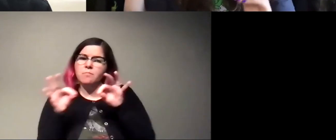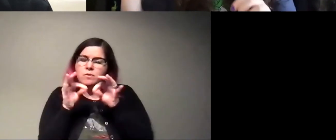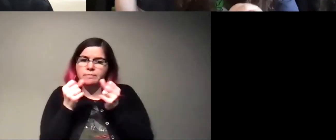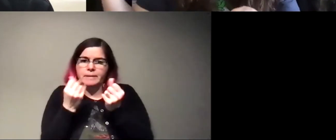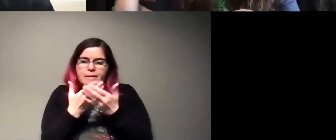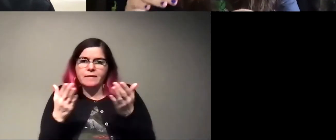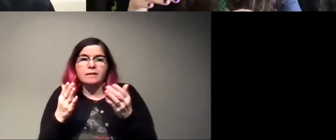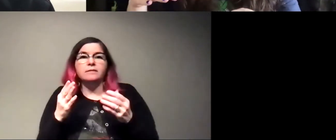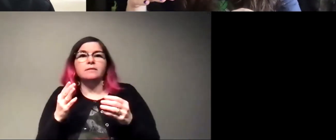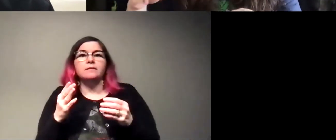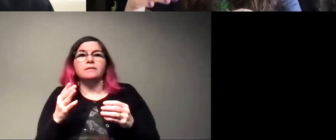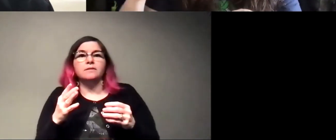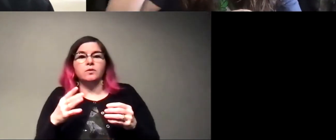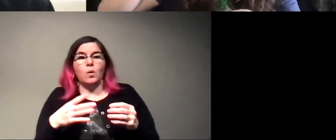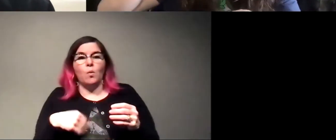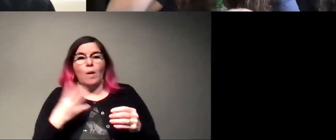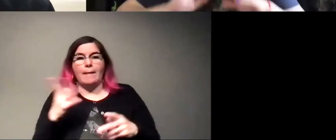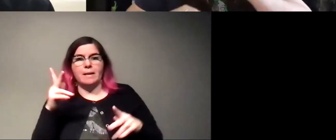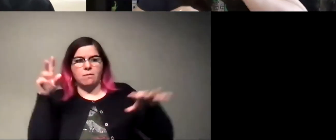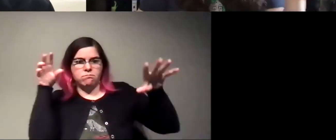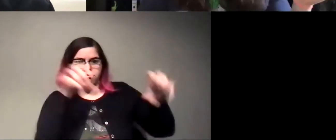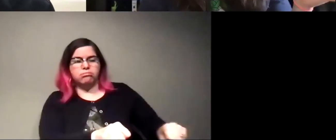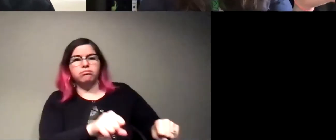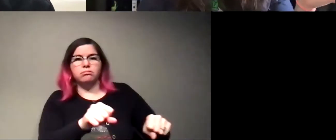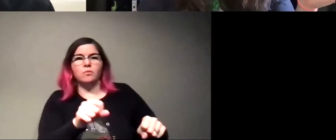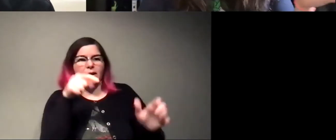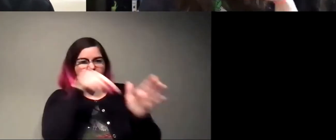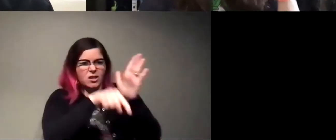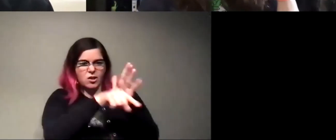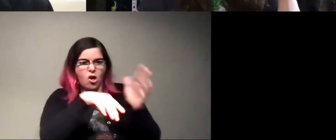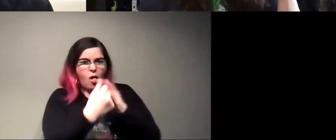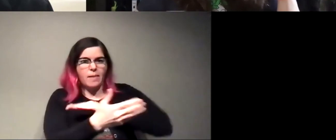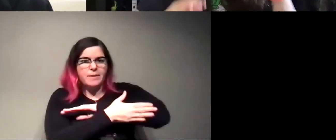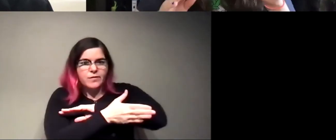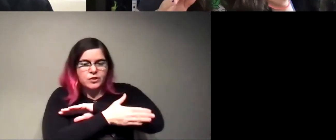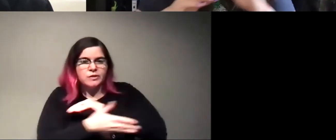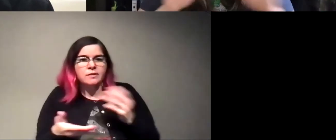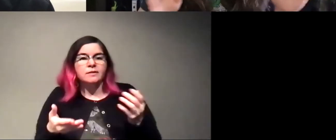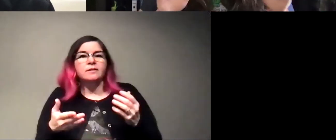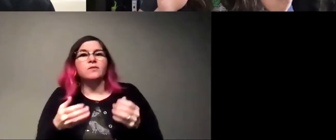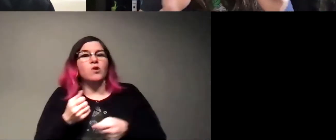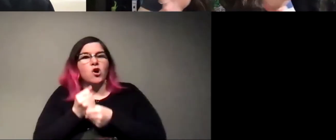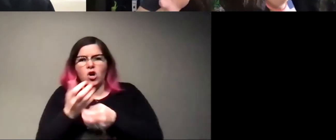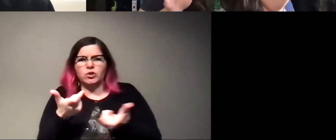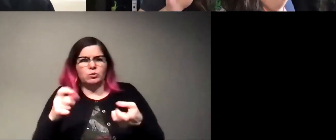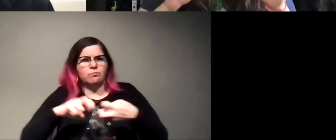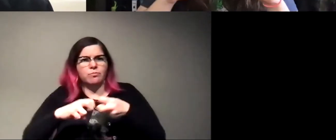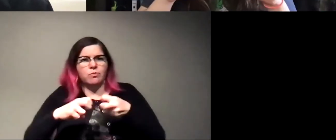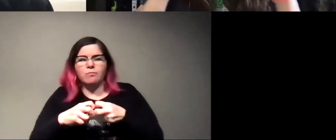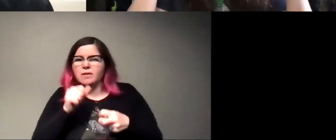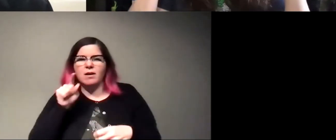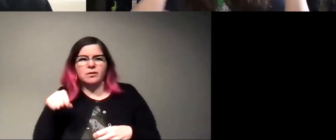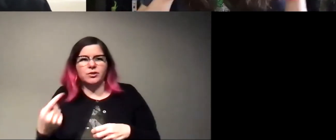when white colonizers came over, we killed them all. And then, uh, it has caused huge problems, not only